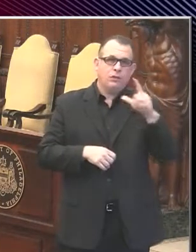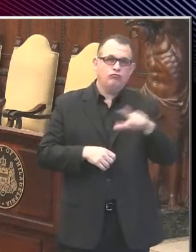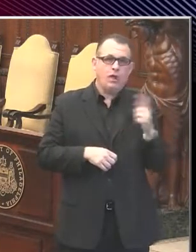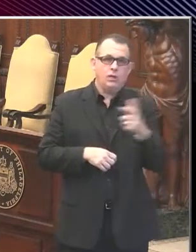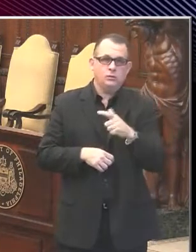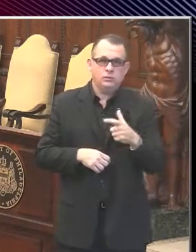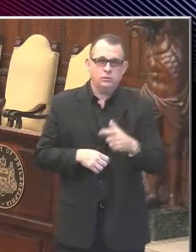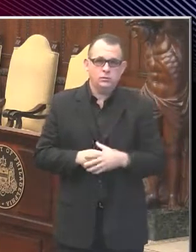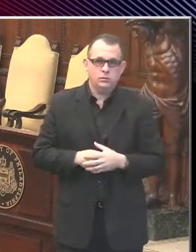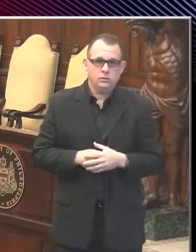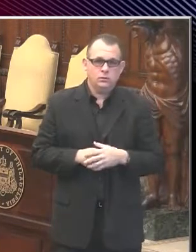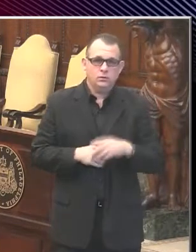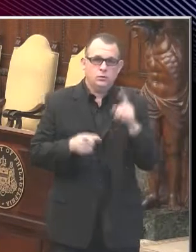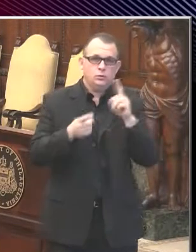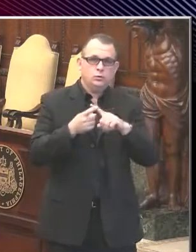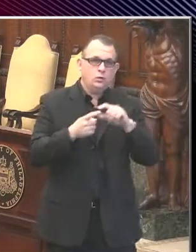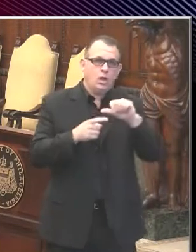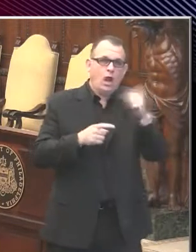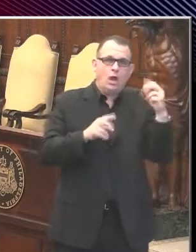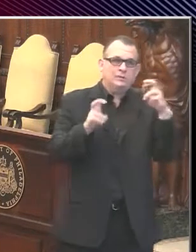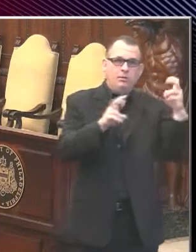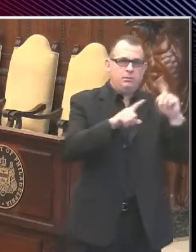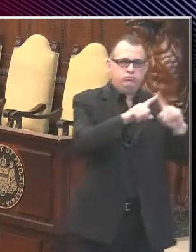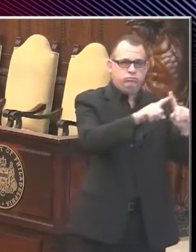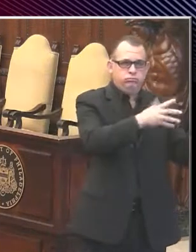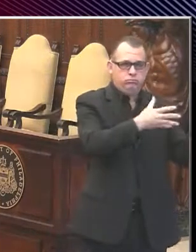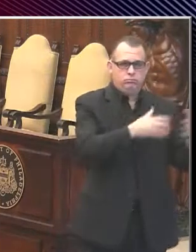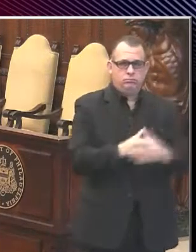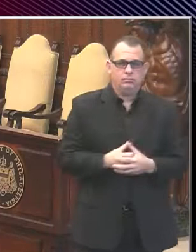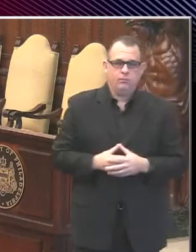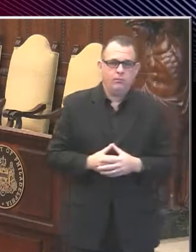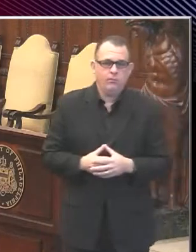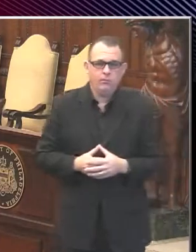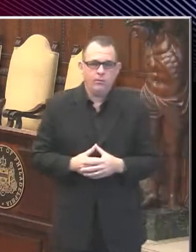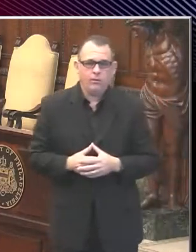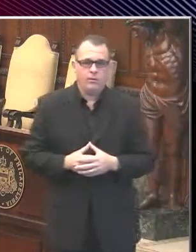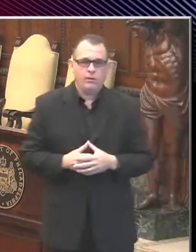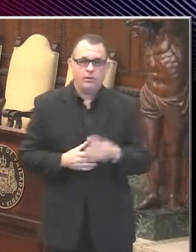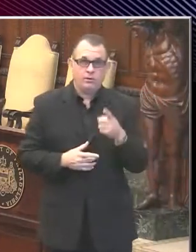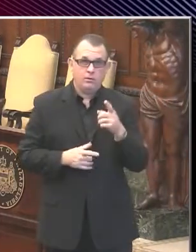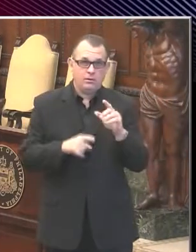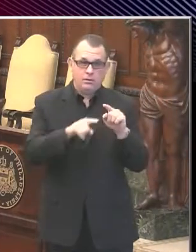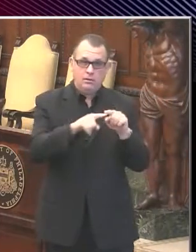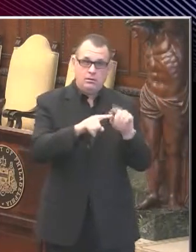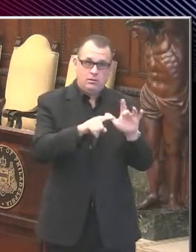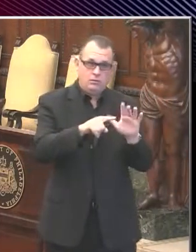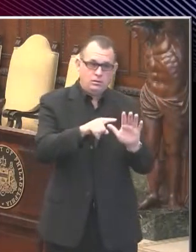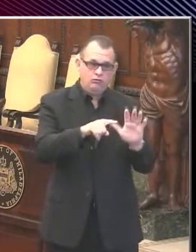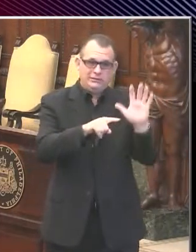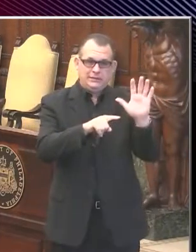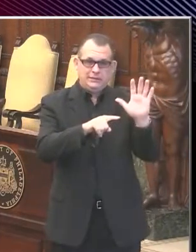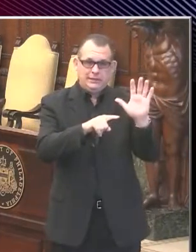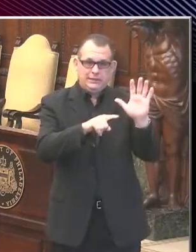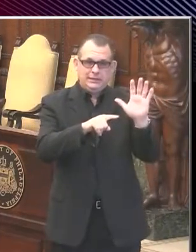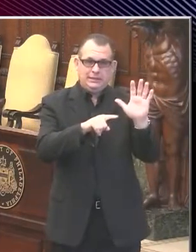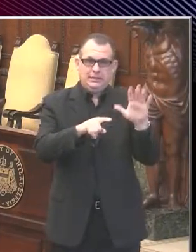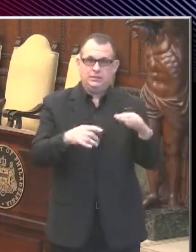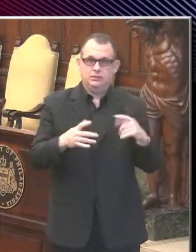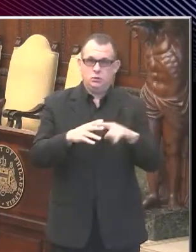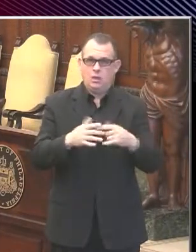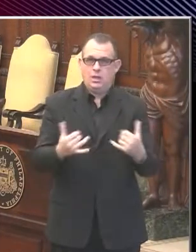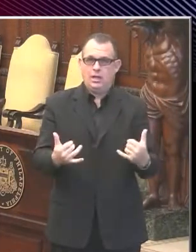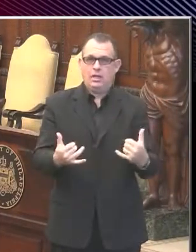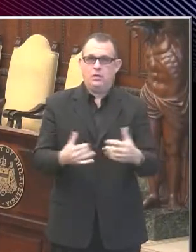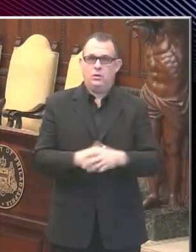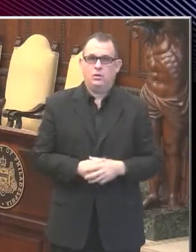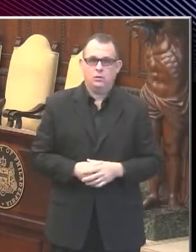topics. If your hand is currently raised for another topic now, please lower it and we'll try to get to you later. And of